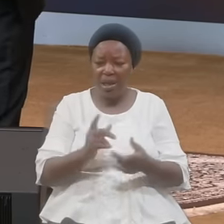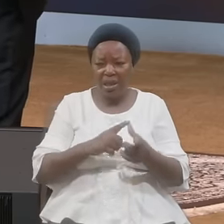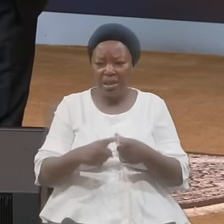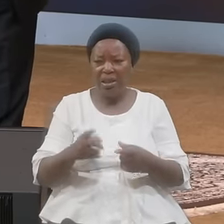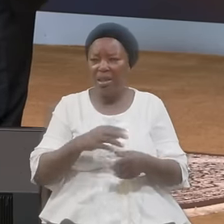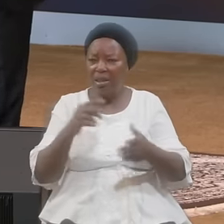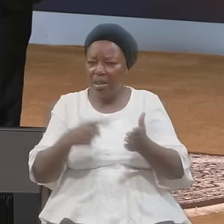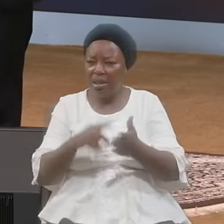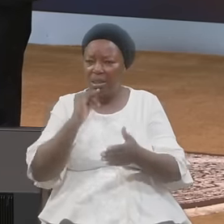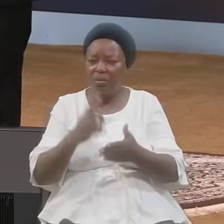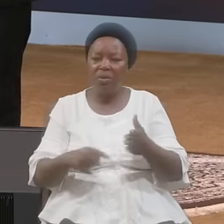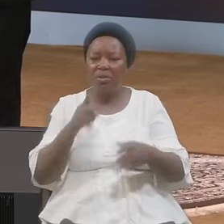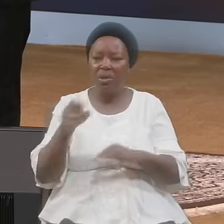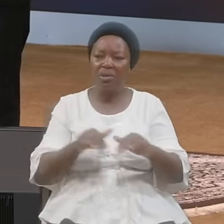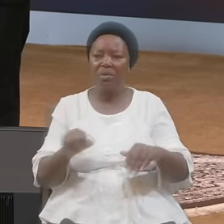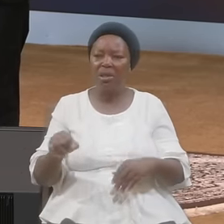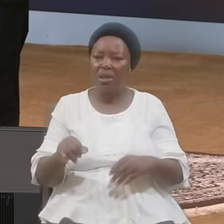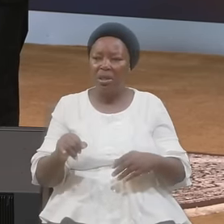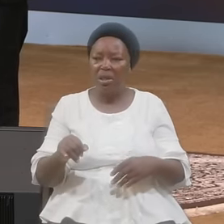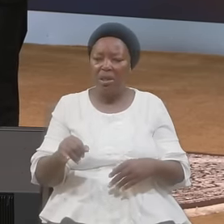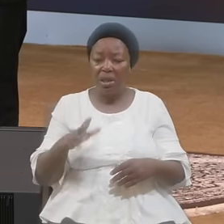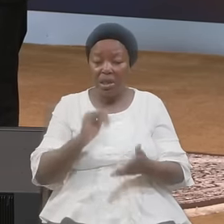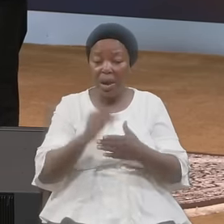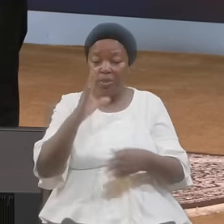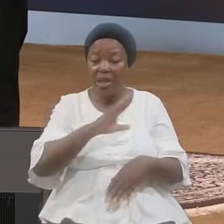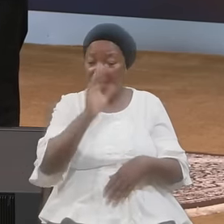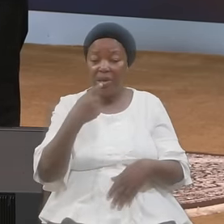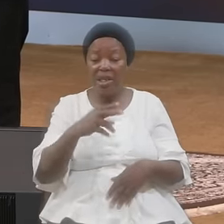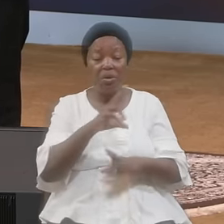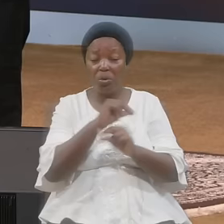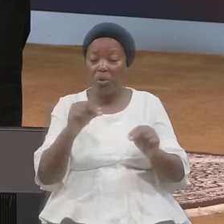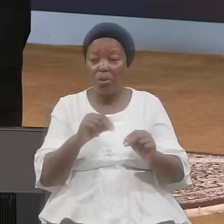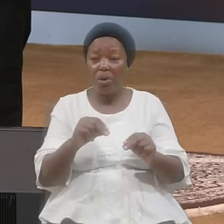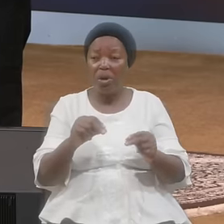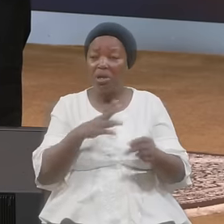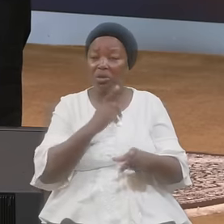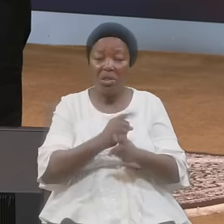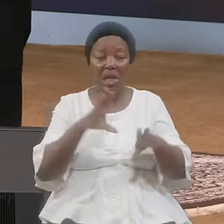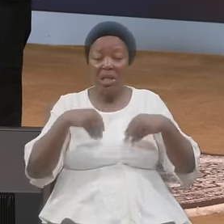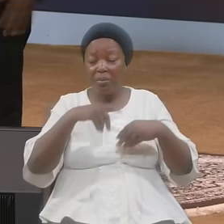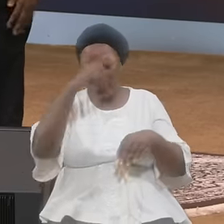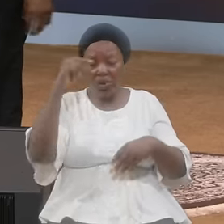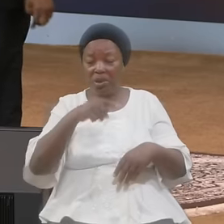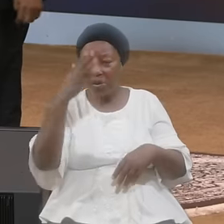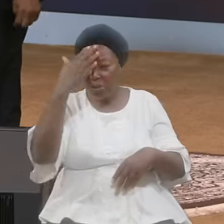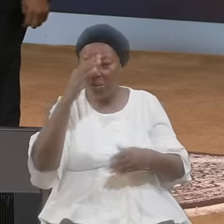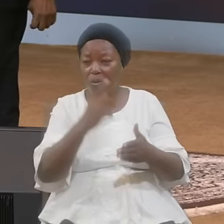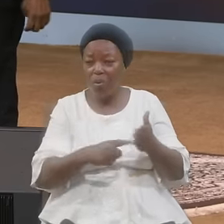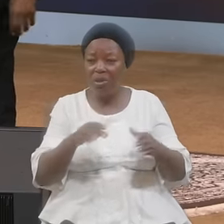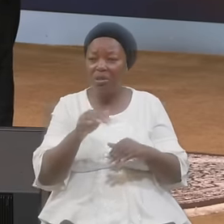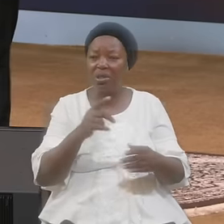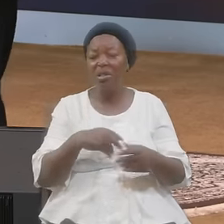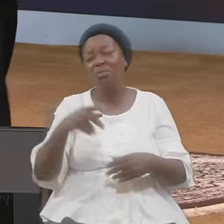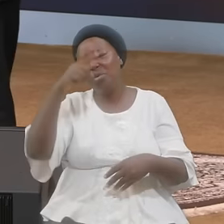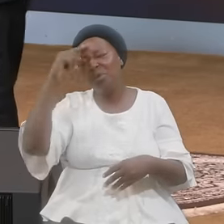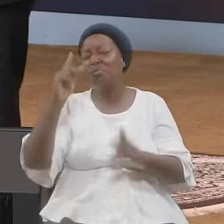Is What You're Doing He Didn't Say No He Said You Know It's Because People Are Not Praying For